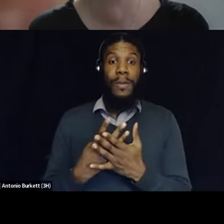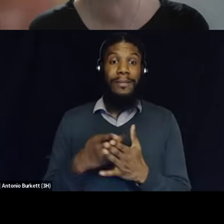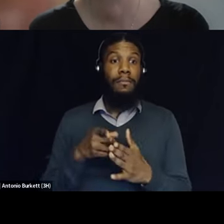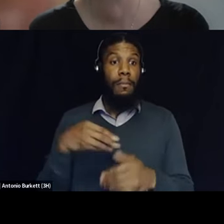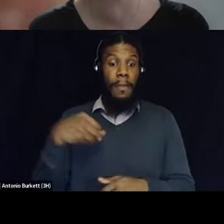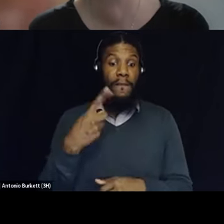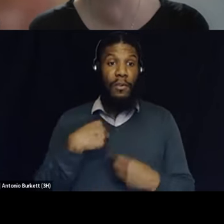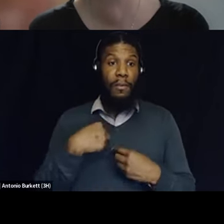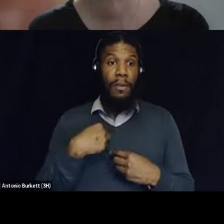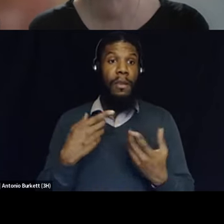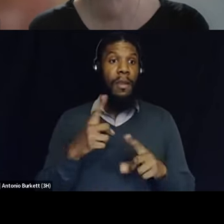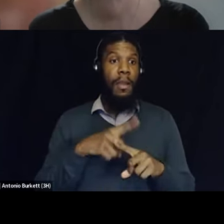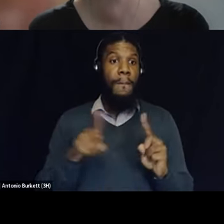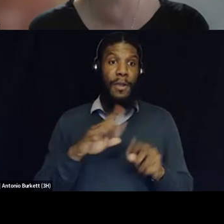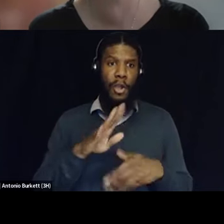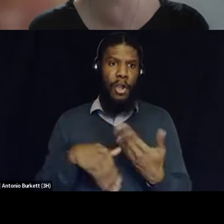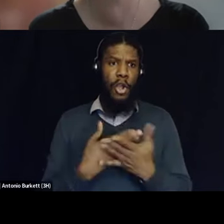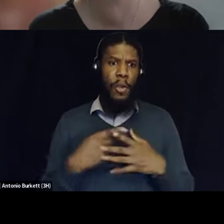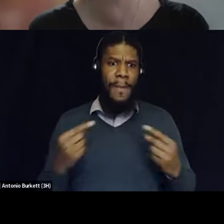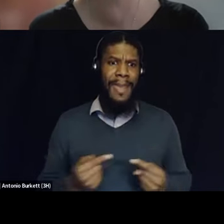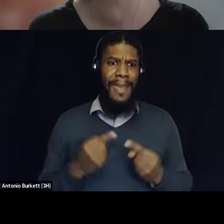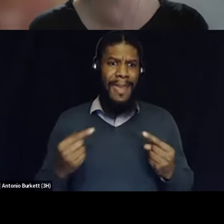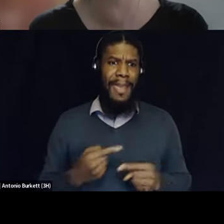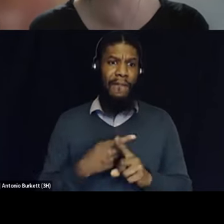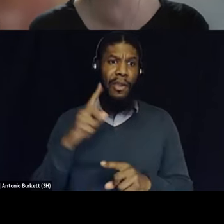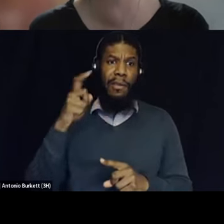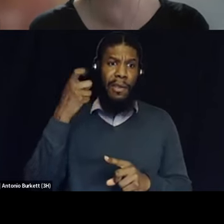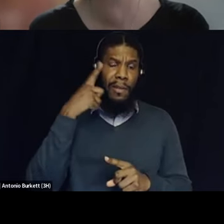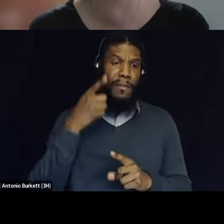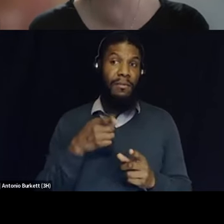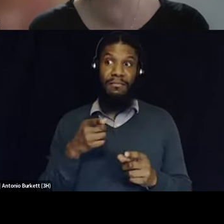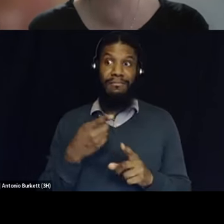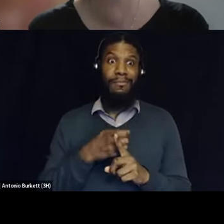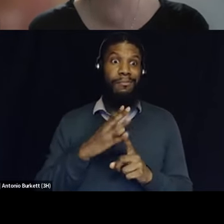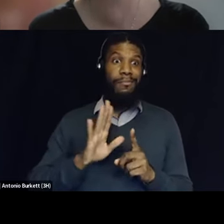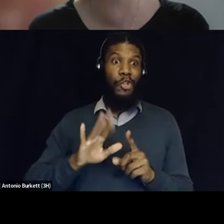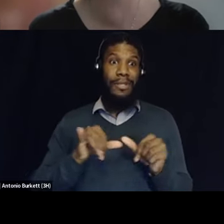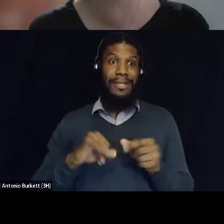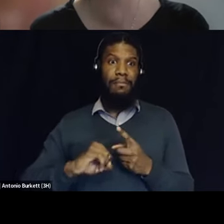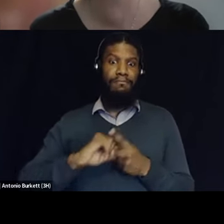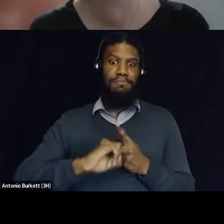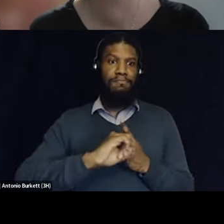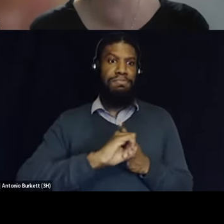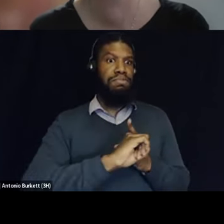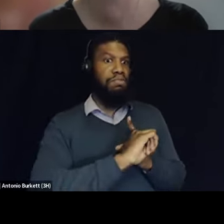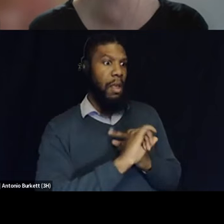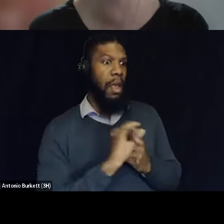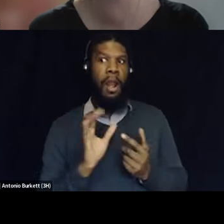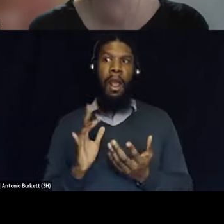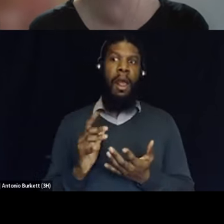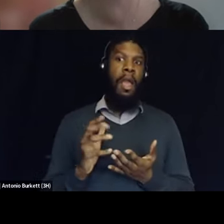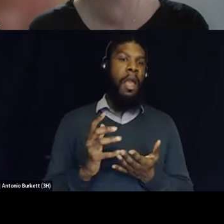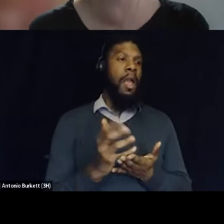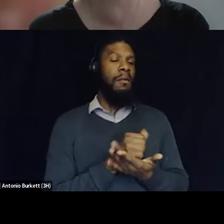the different pains i experienced at the hands of the government through their systems they've given me uber power you know